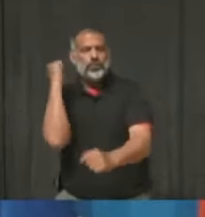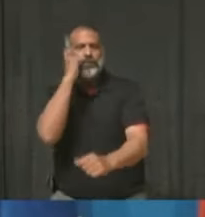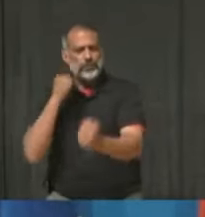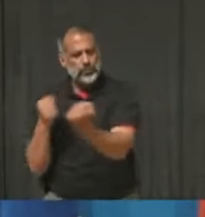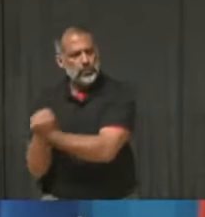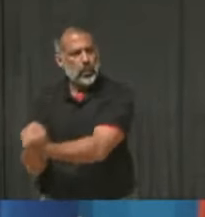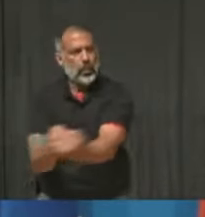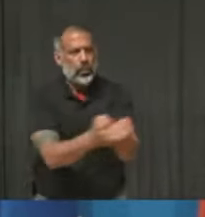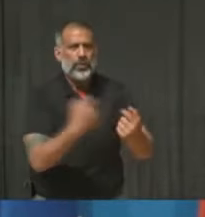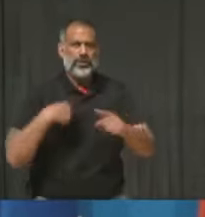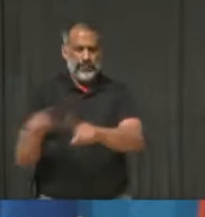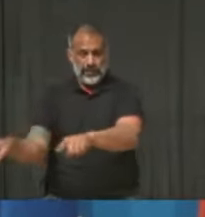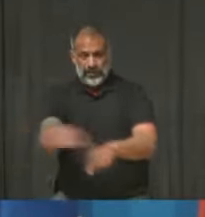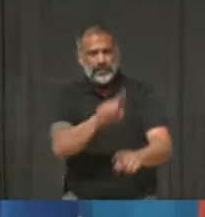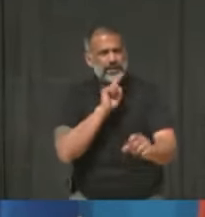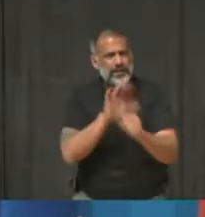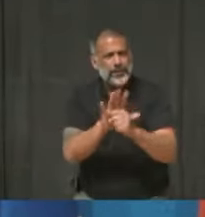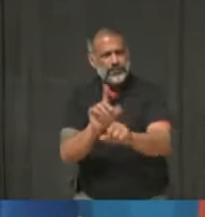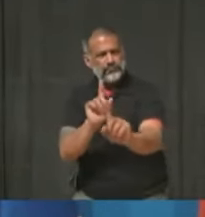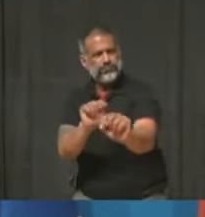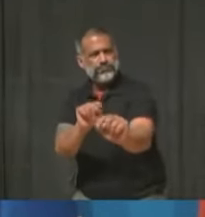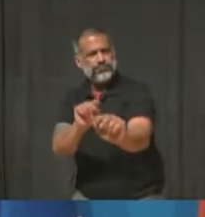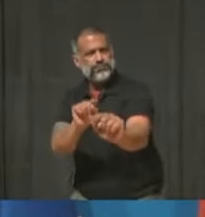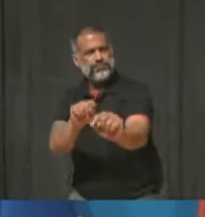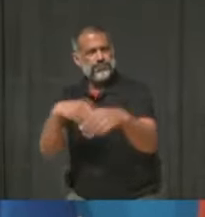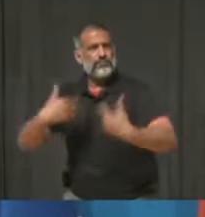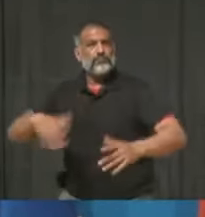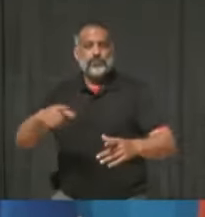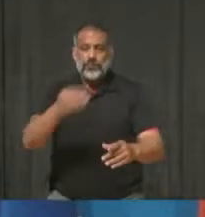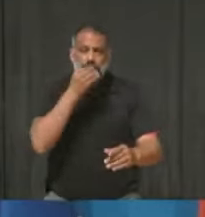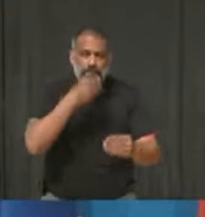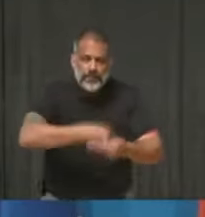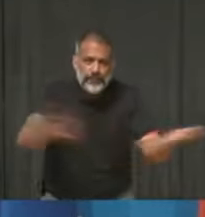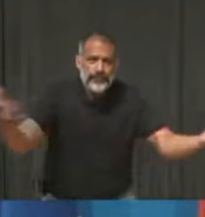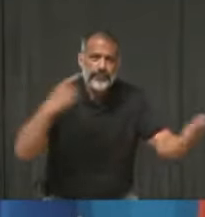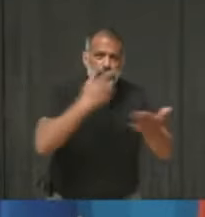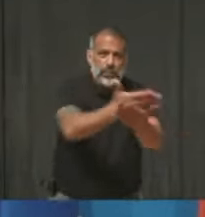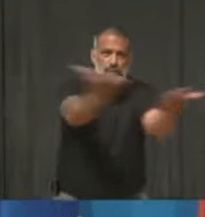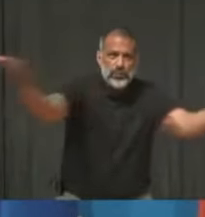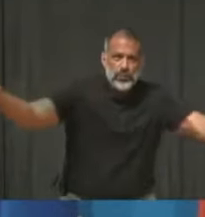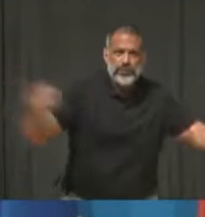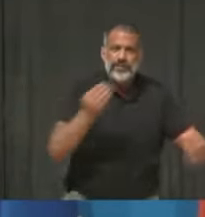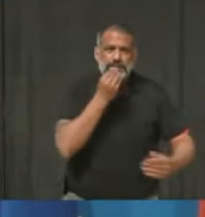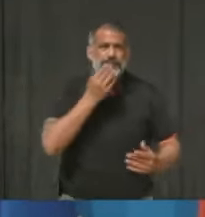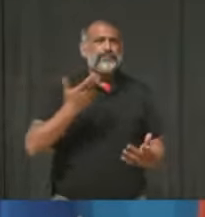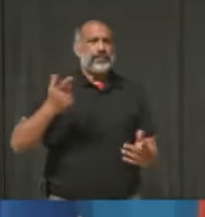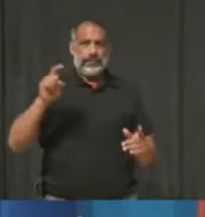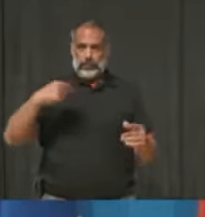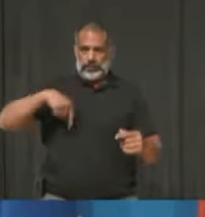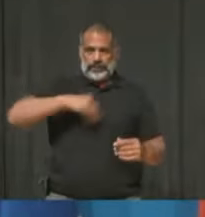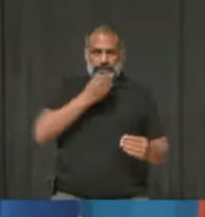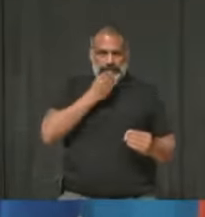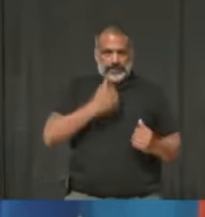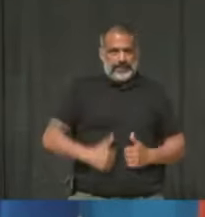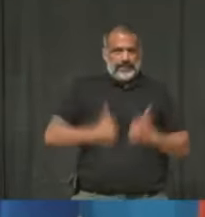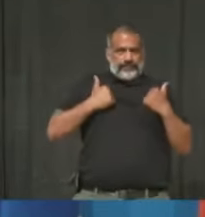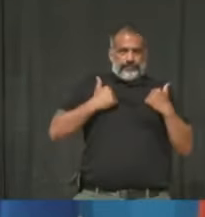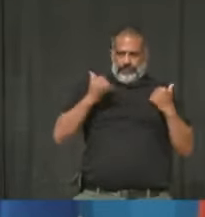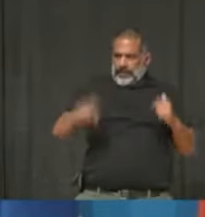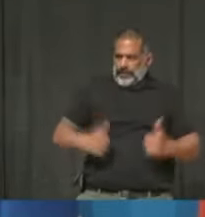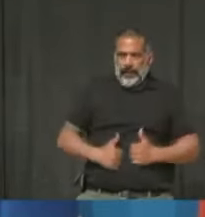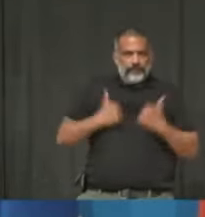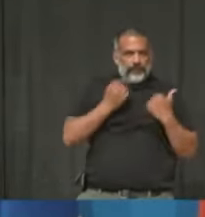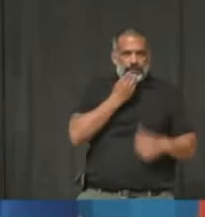have to. And they provide everyone with the products we need to survive this pandemic. I am so